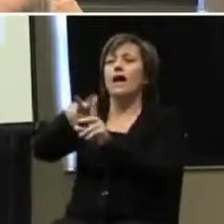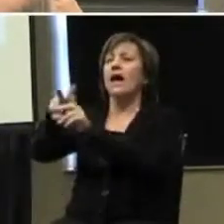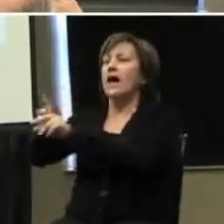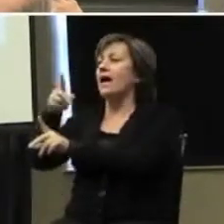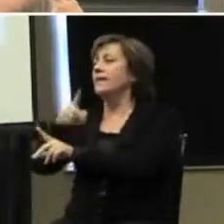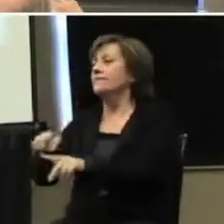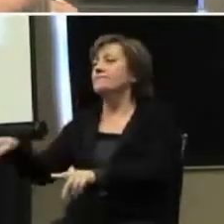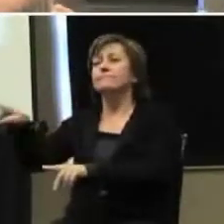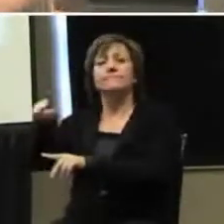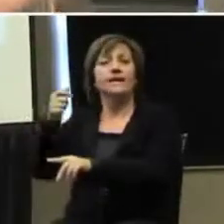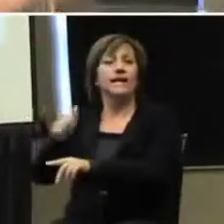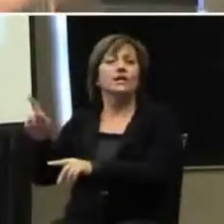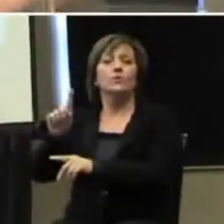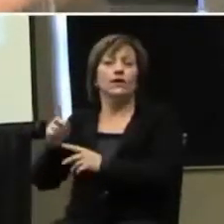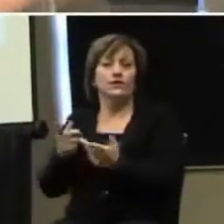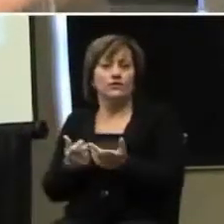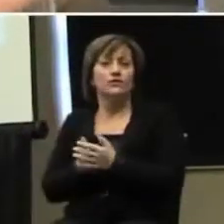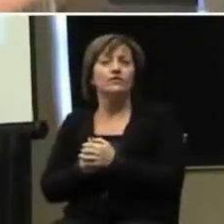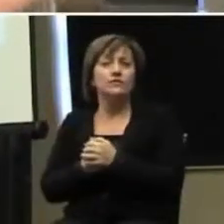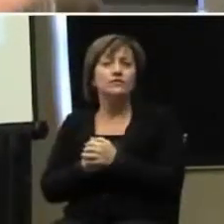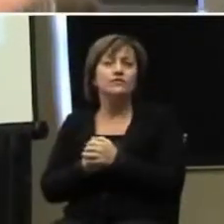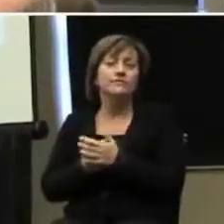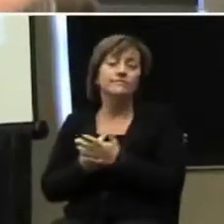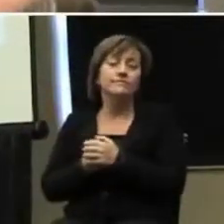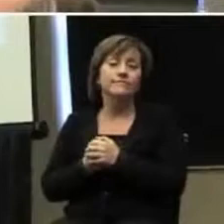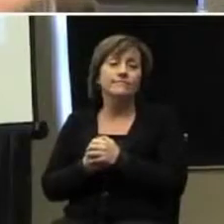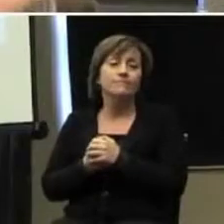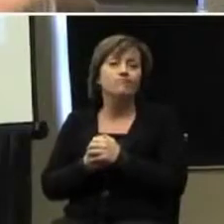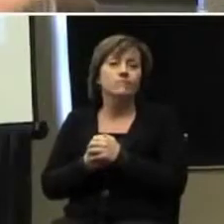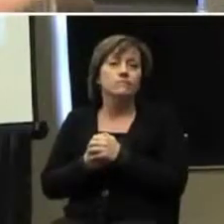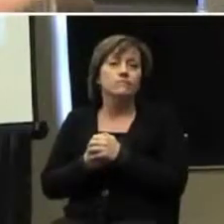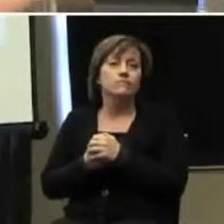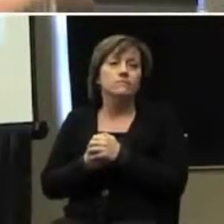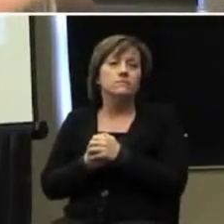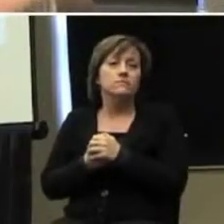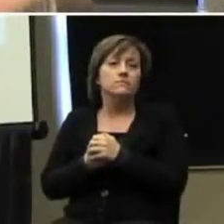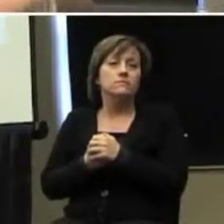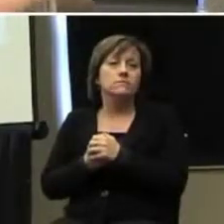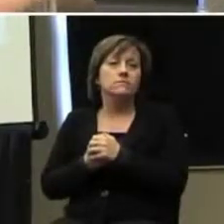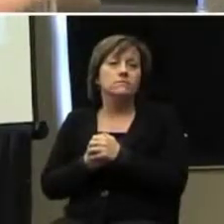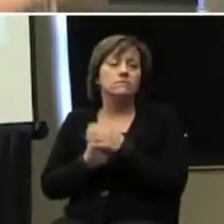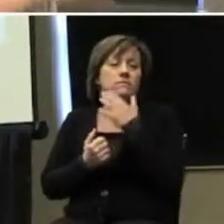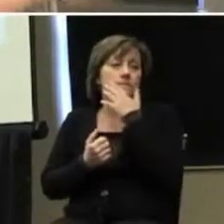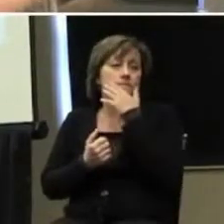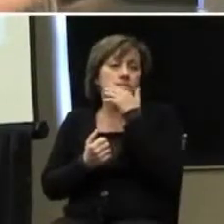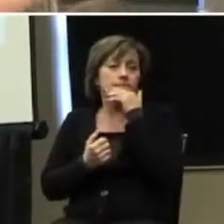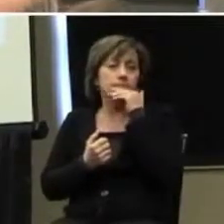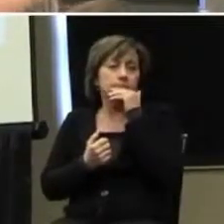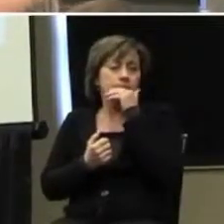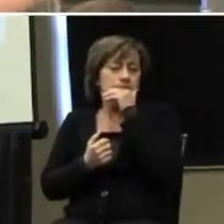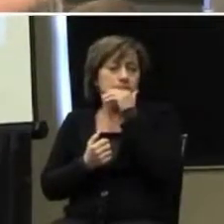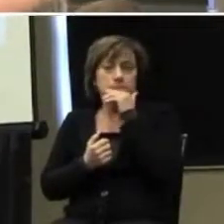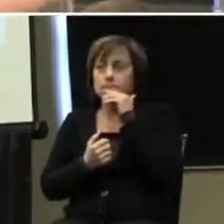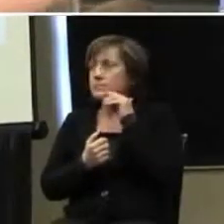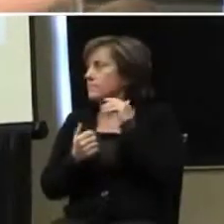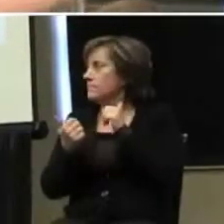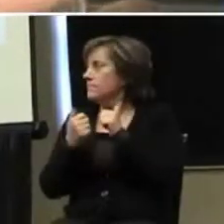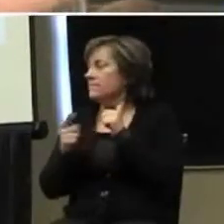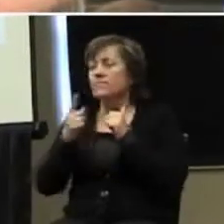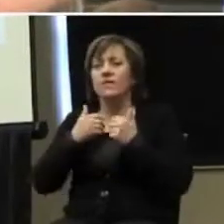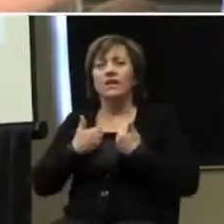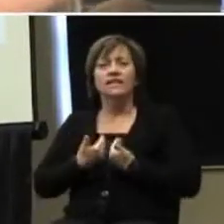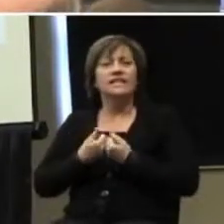unfortunately, is oftentimes not done in the functional environment. And the reason why some people don't like it is because people don't train for